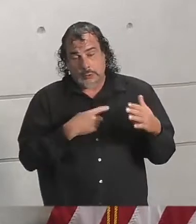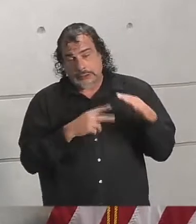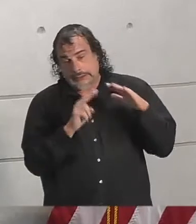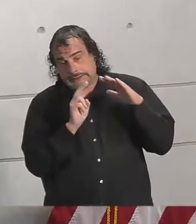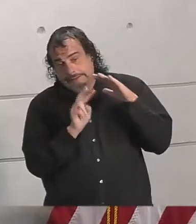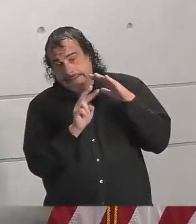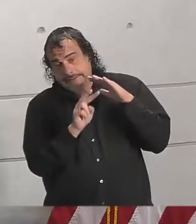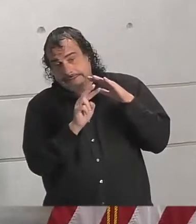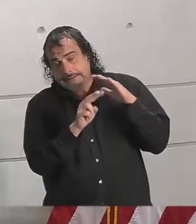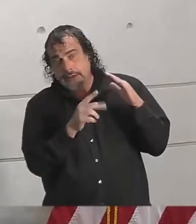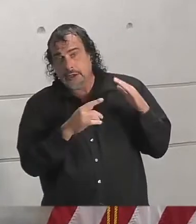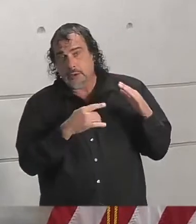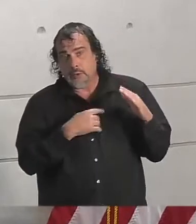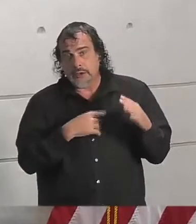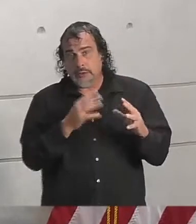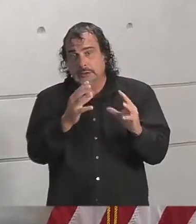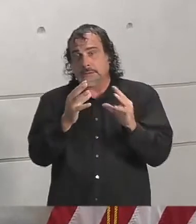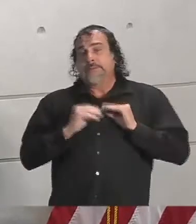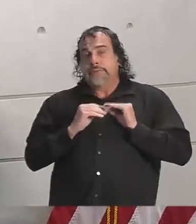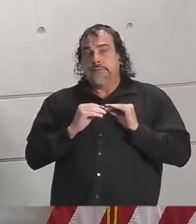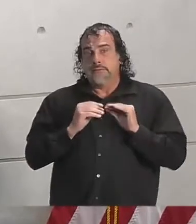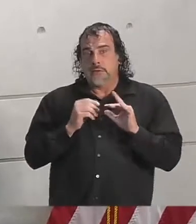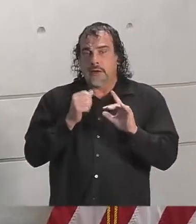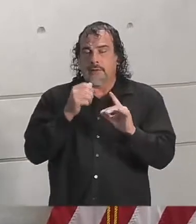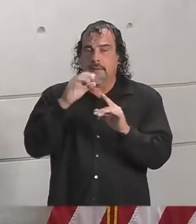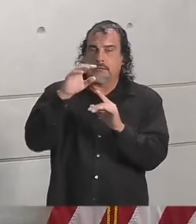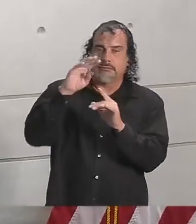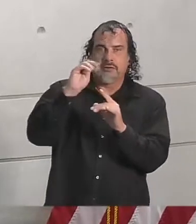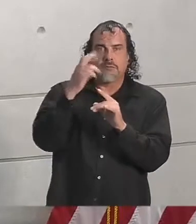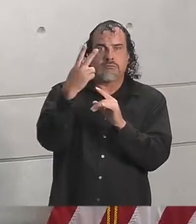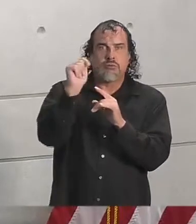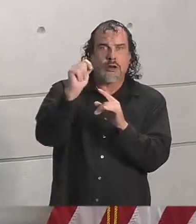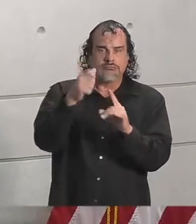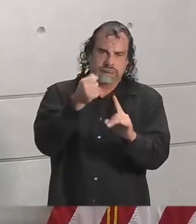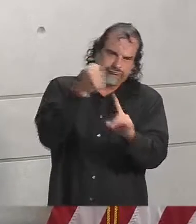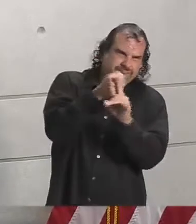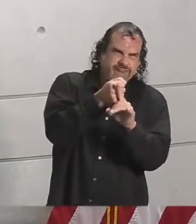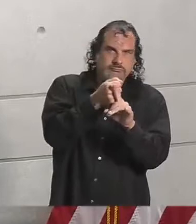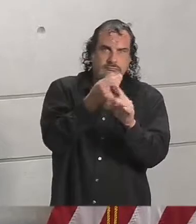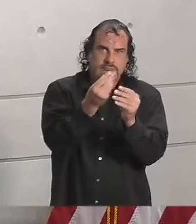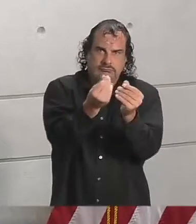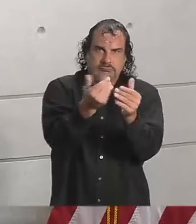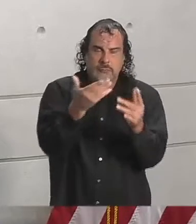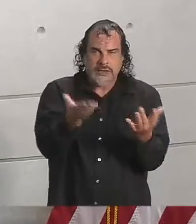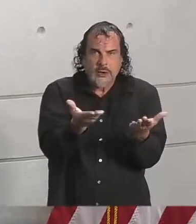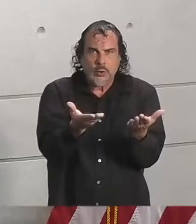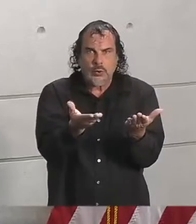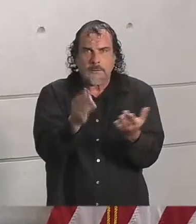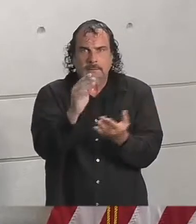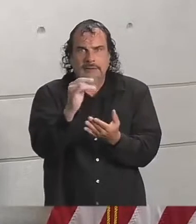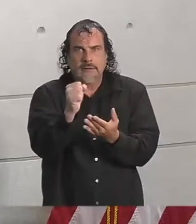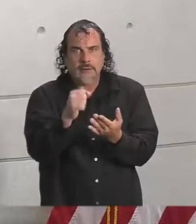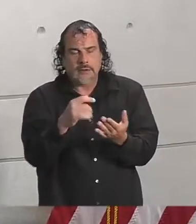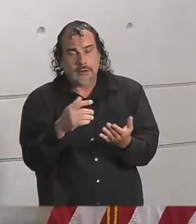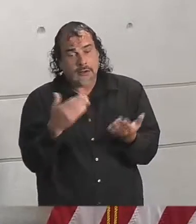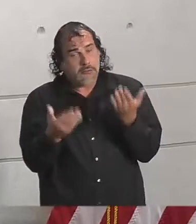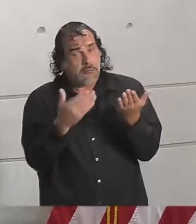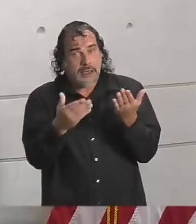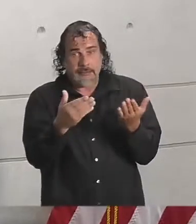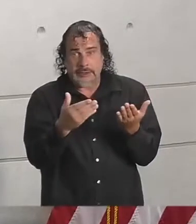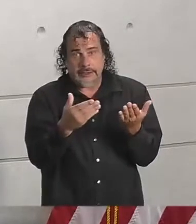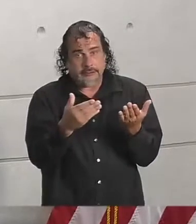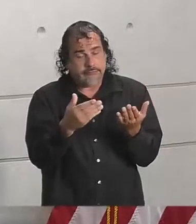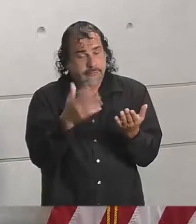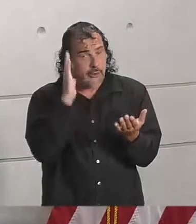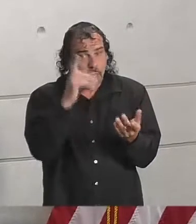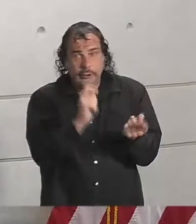that we are going to bear the brunt of this storm. It is possible that over the next several hours that things will change, and as they